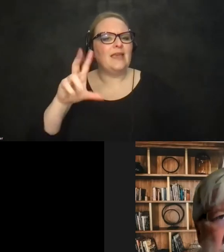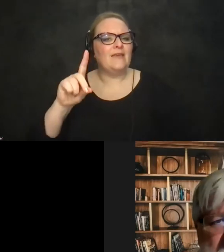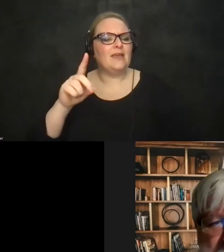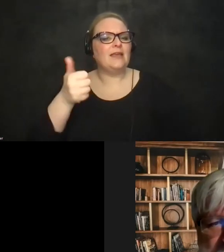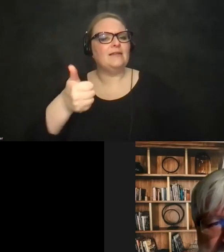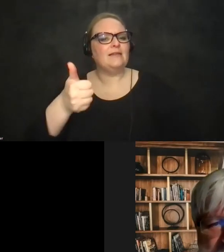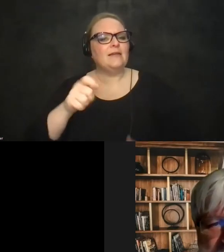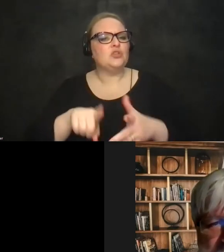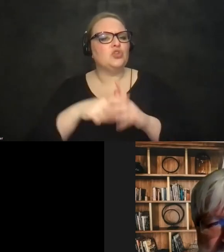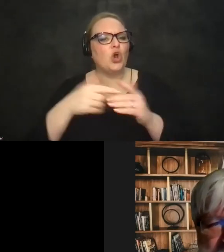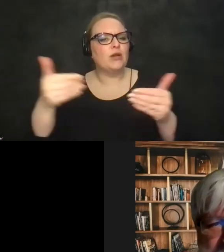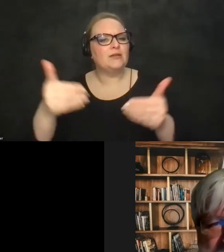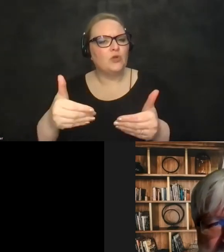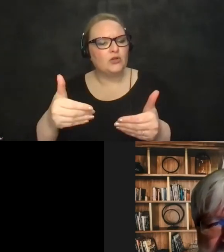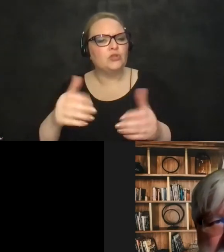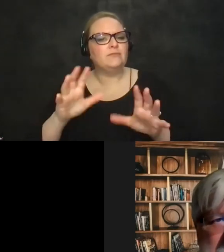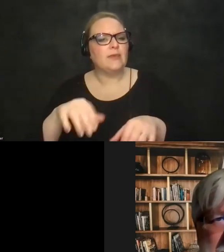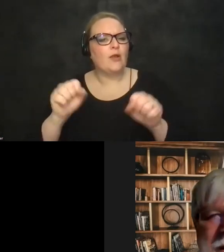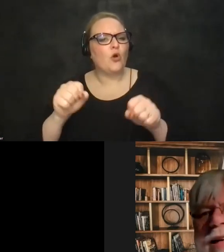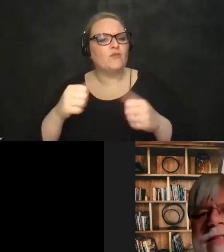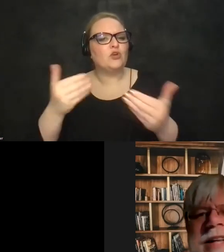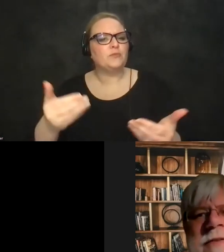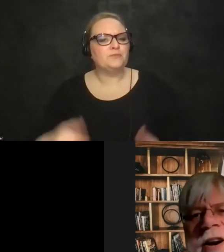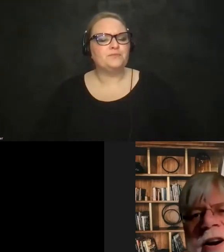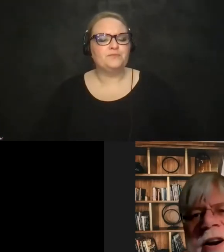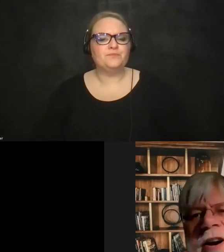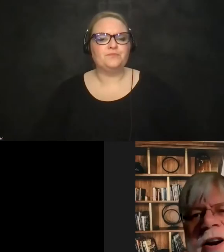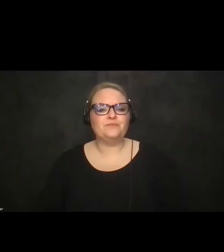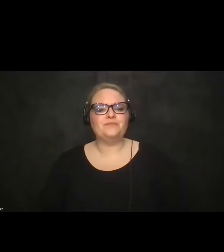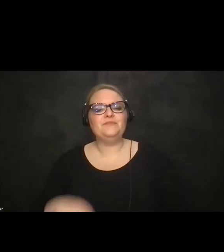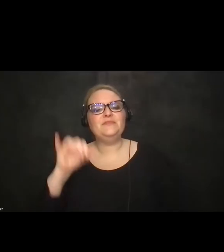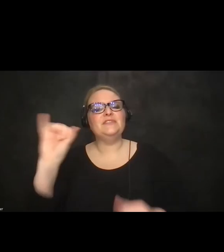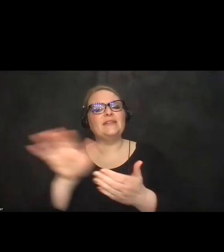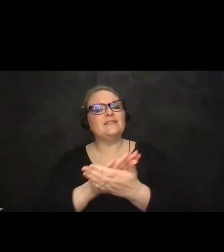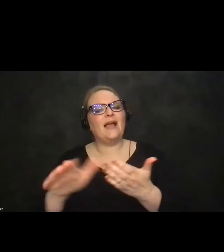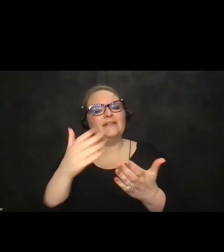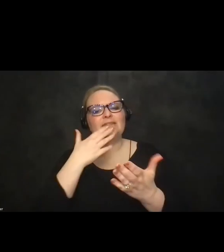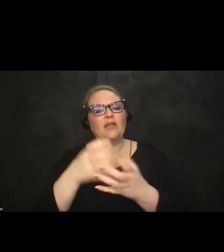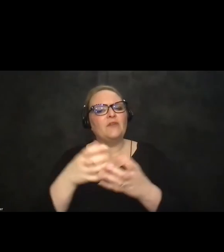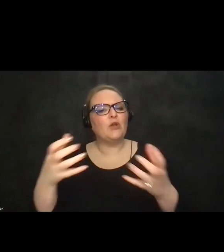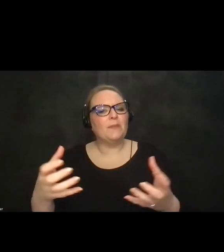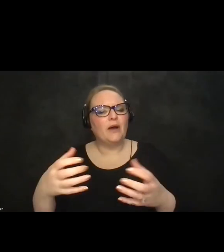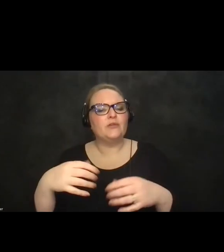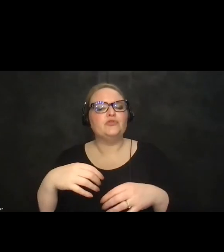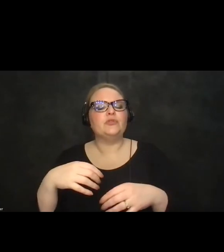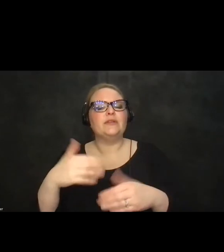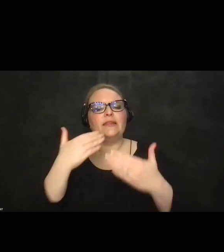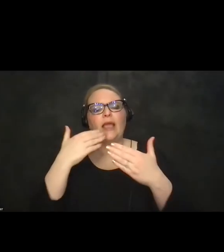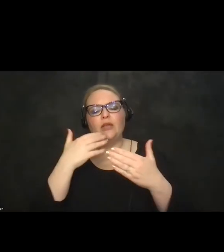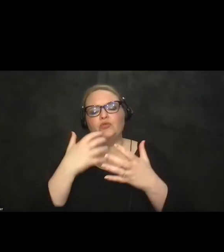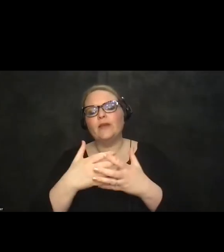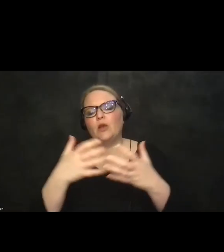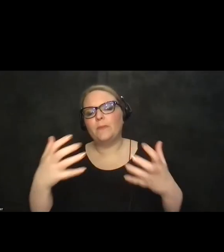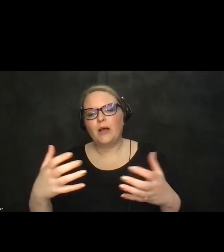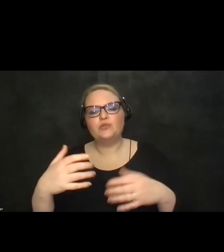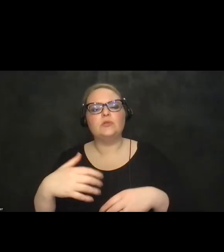the introductions and take over that's very kind thank you very much Dean um thank you so much uh and